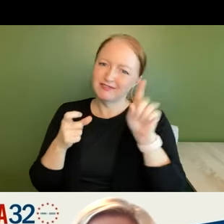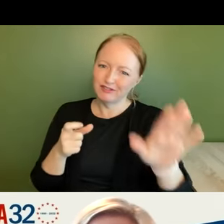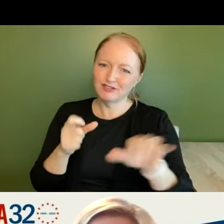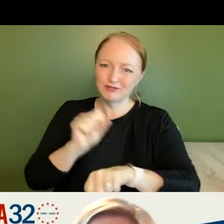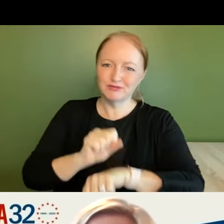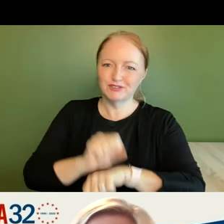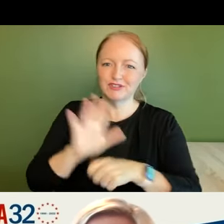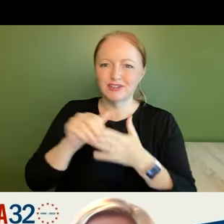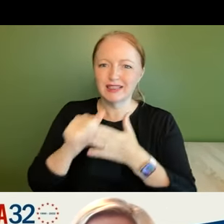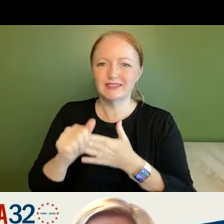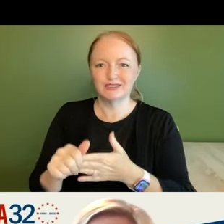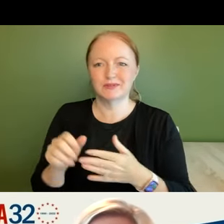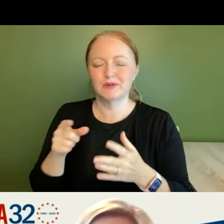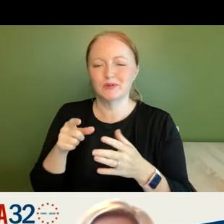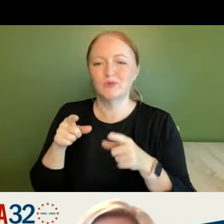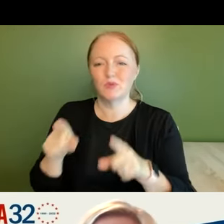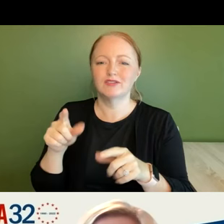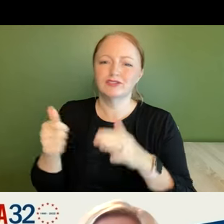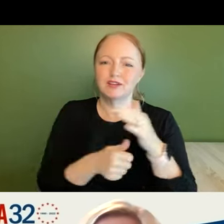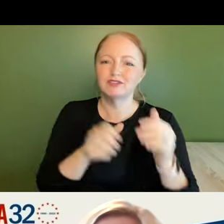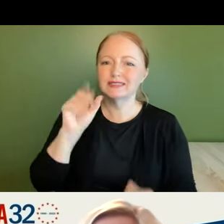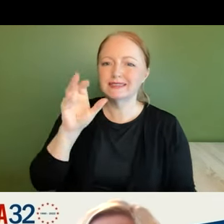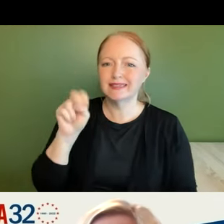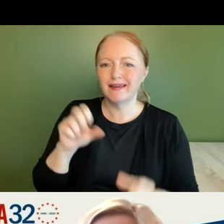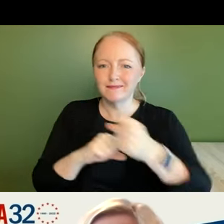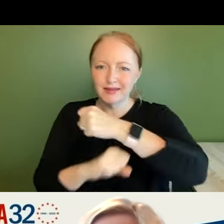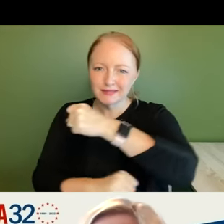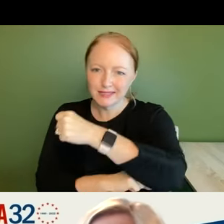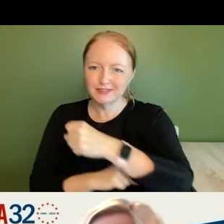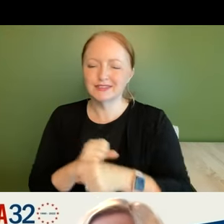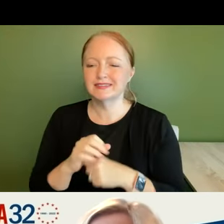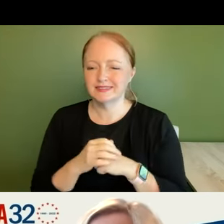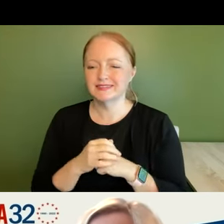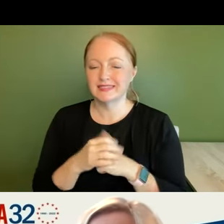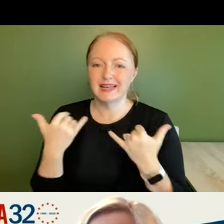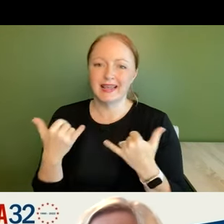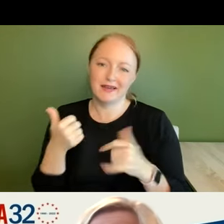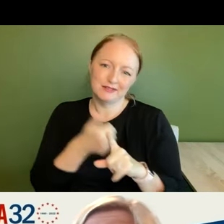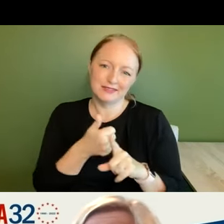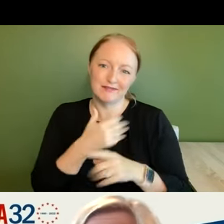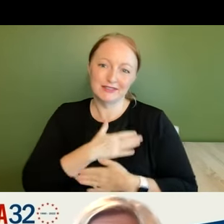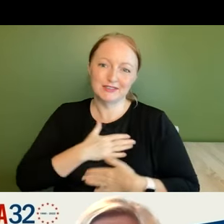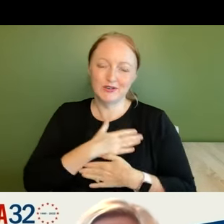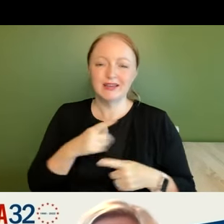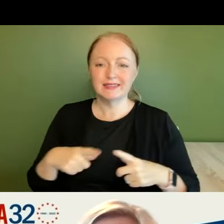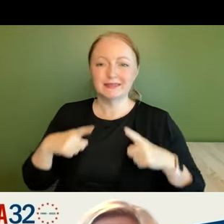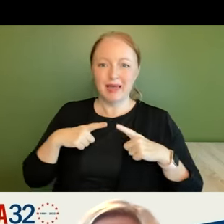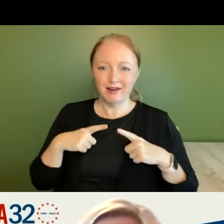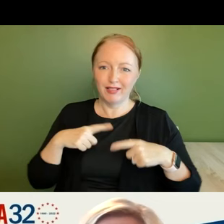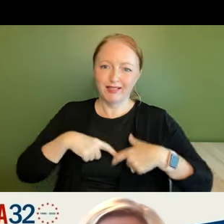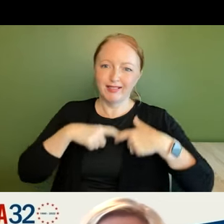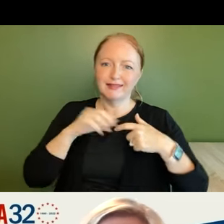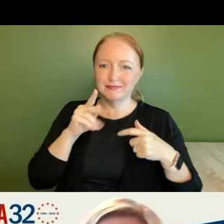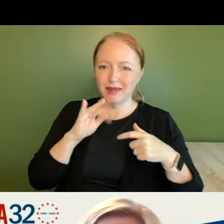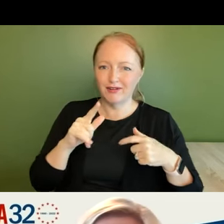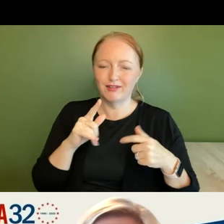gretchen's leadership while she was with the scan foundation um she um is now enjoying a sabbatical and we wish